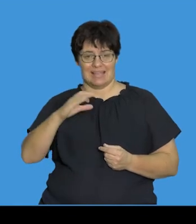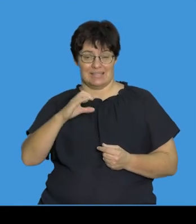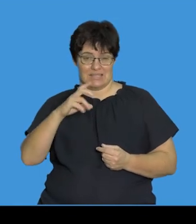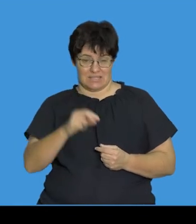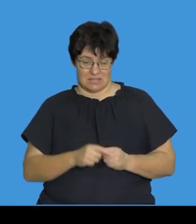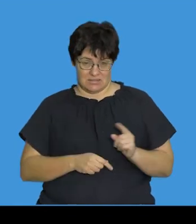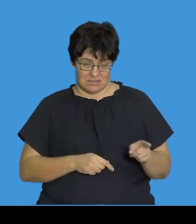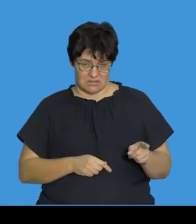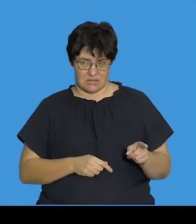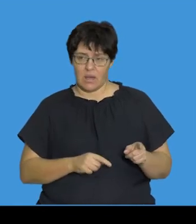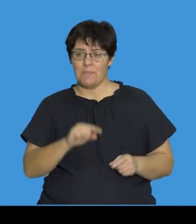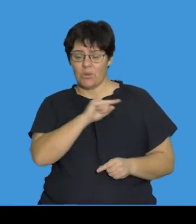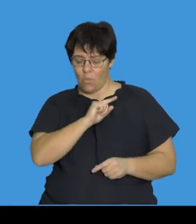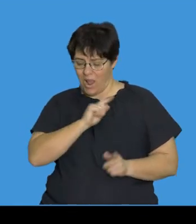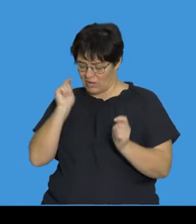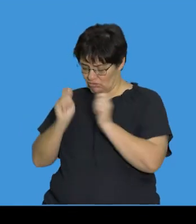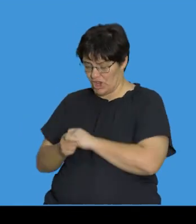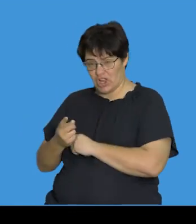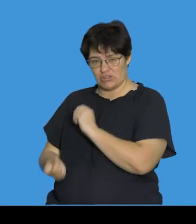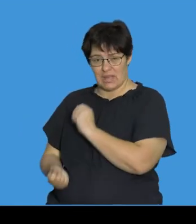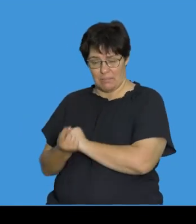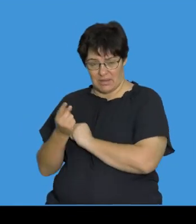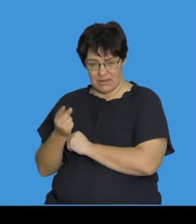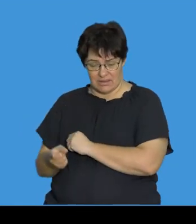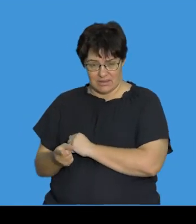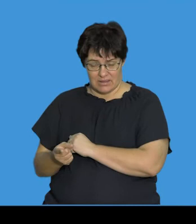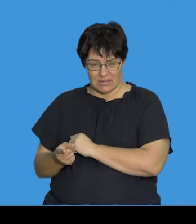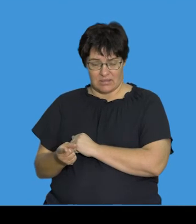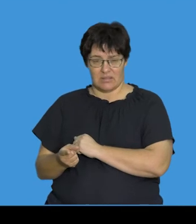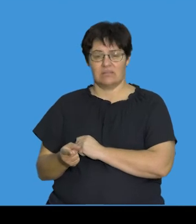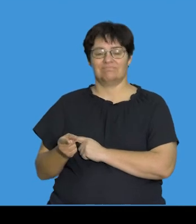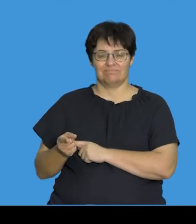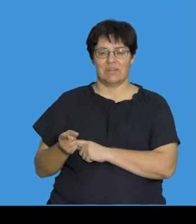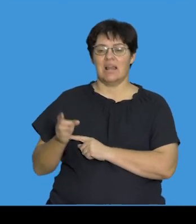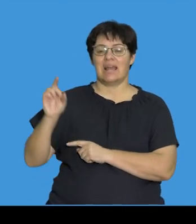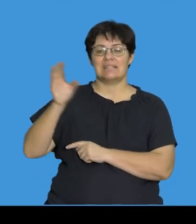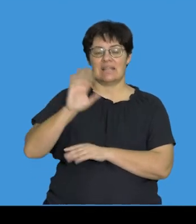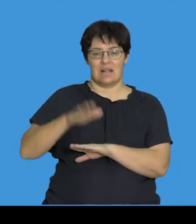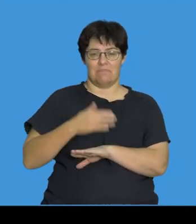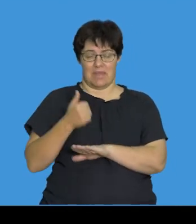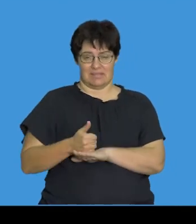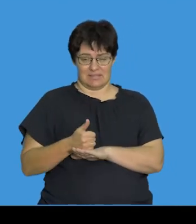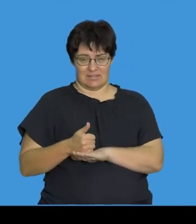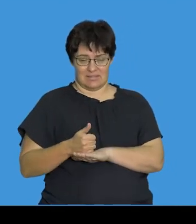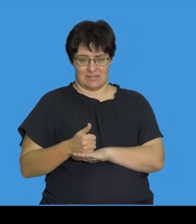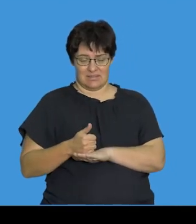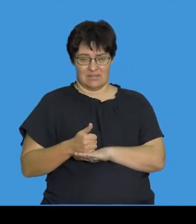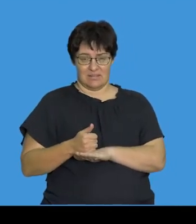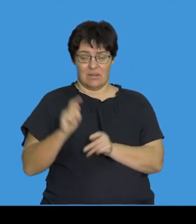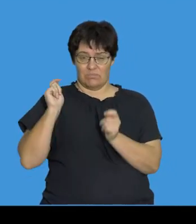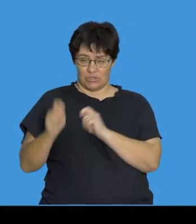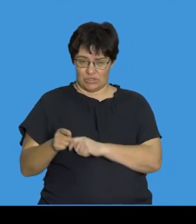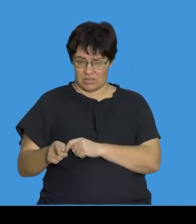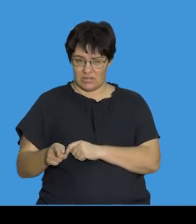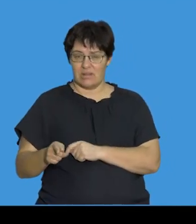there. However, due to an alteration in the nucleotide sequence, a single base mutation